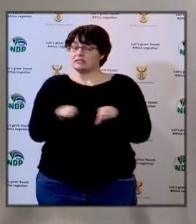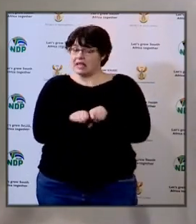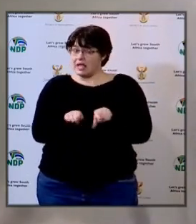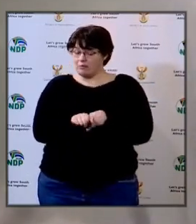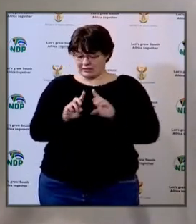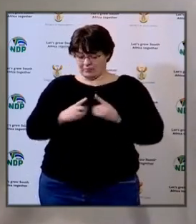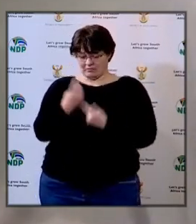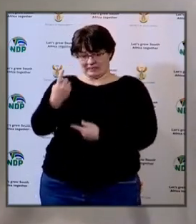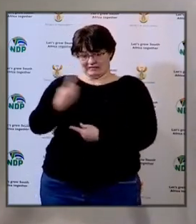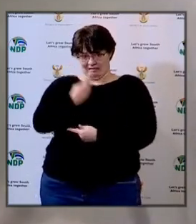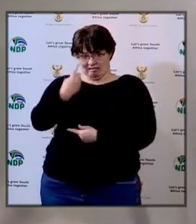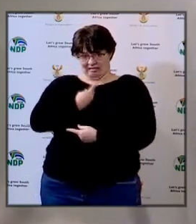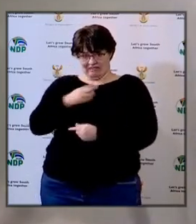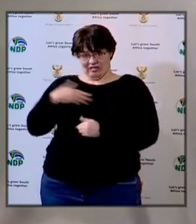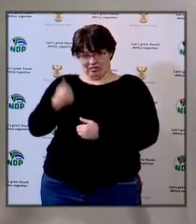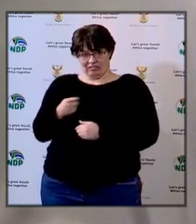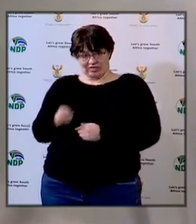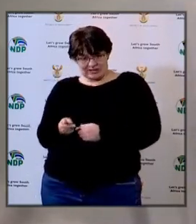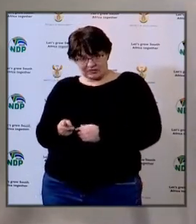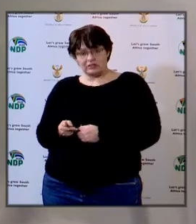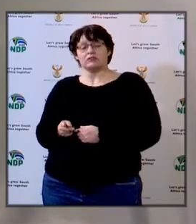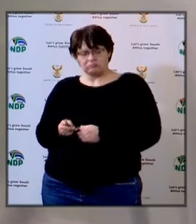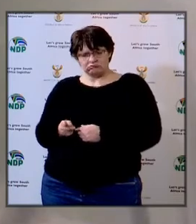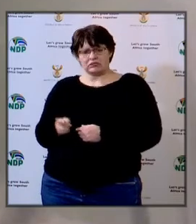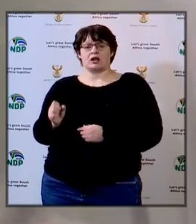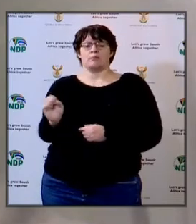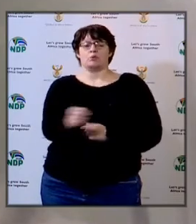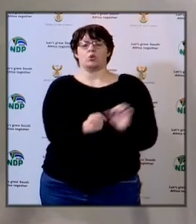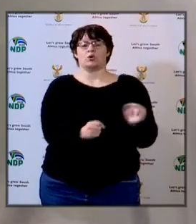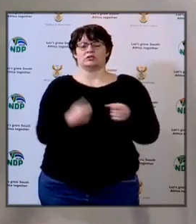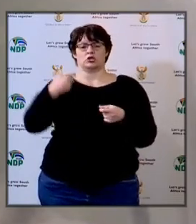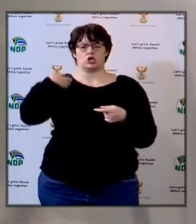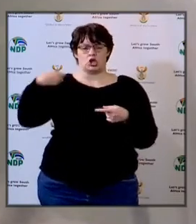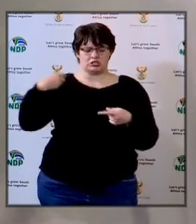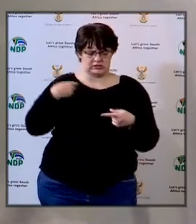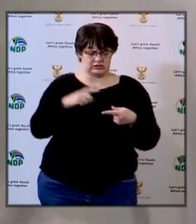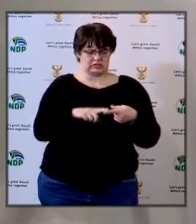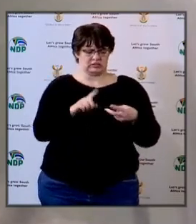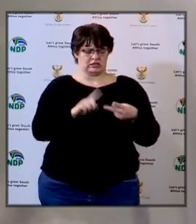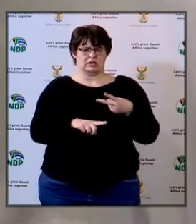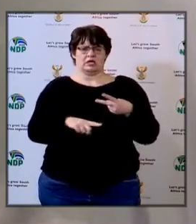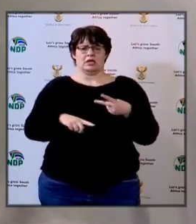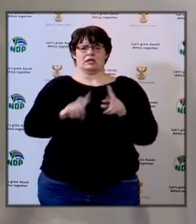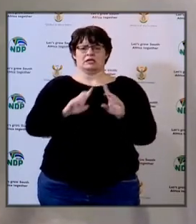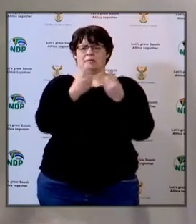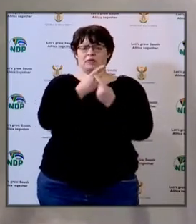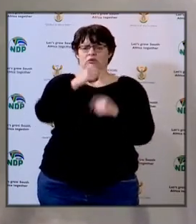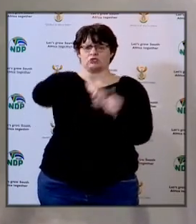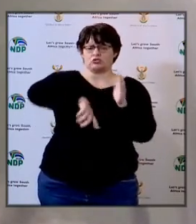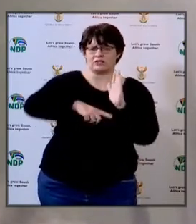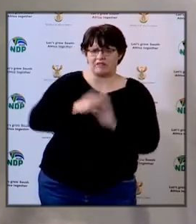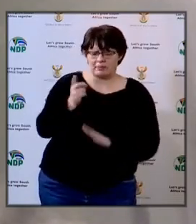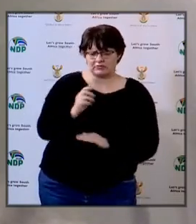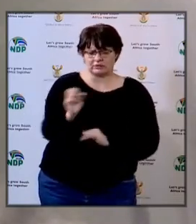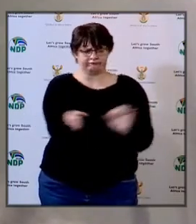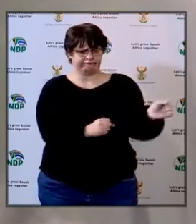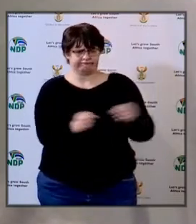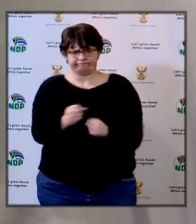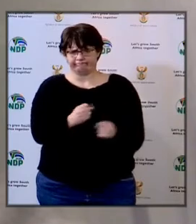health itself has appointed nurses the department of social development has appointed